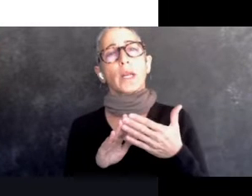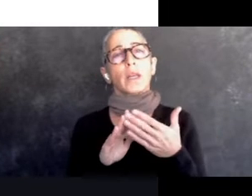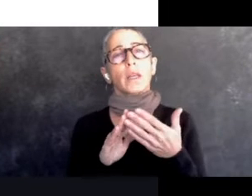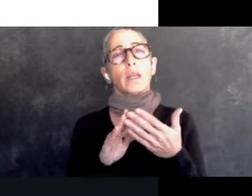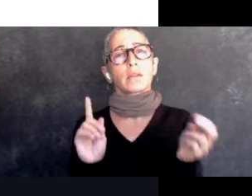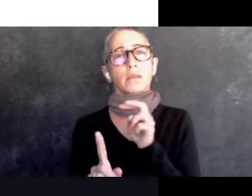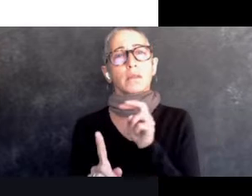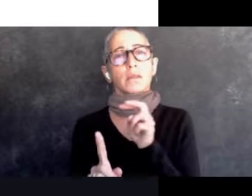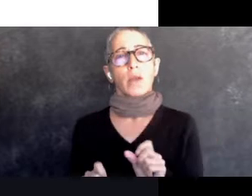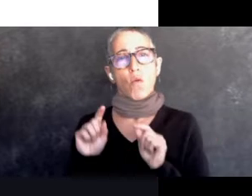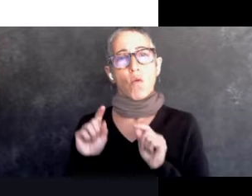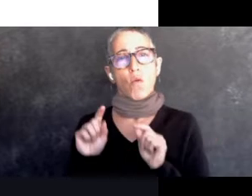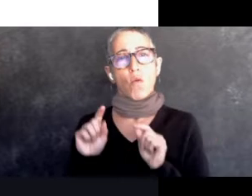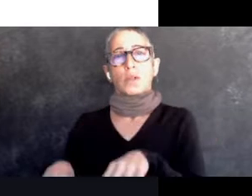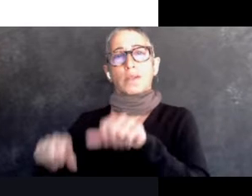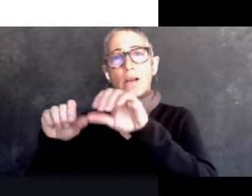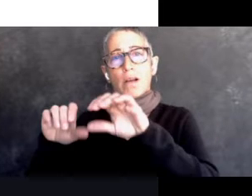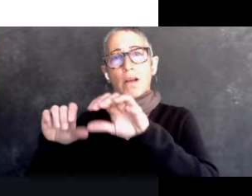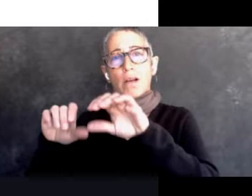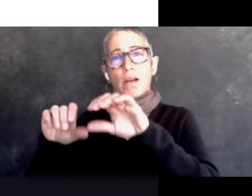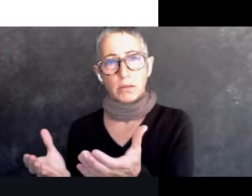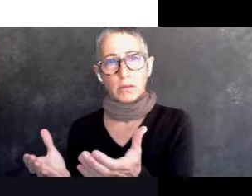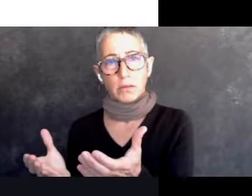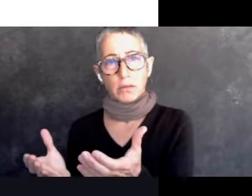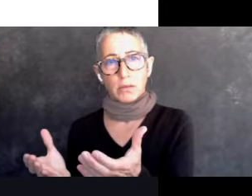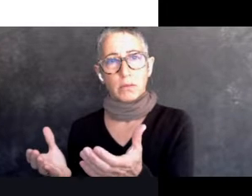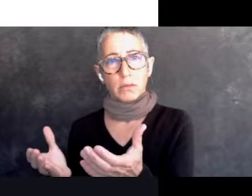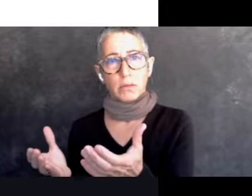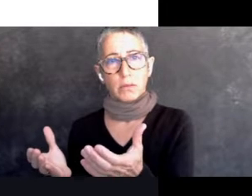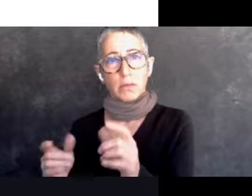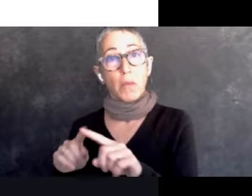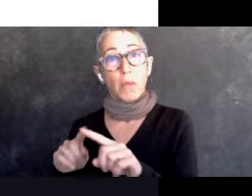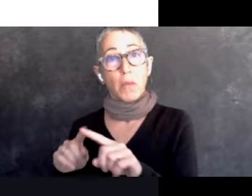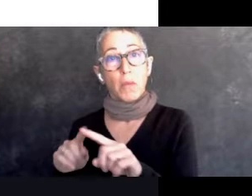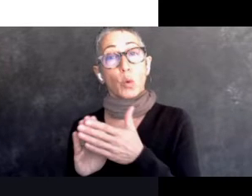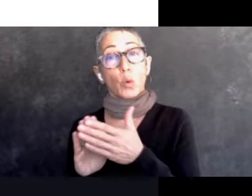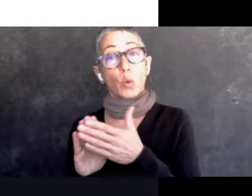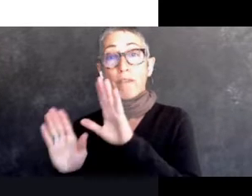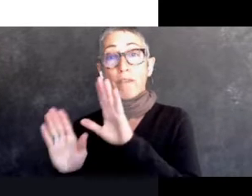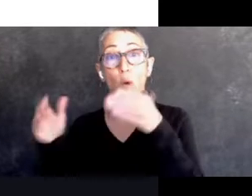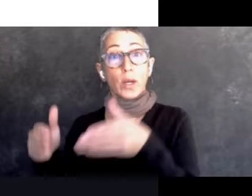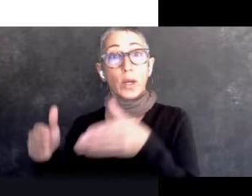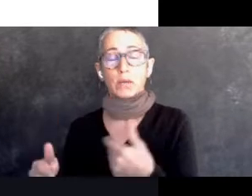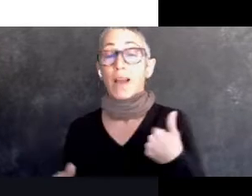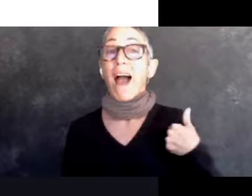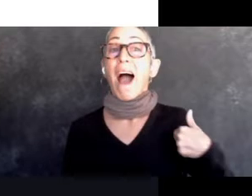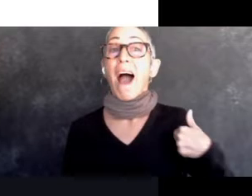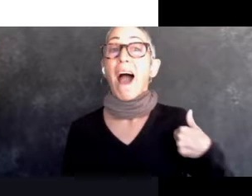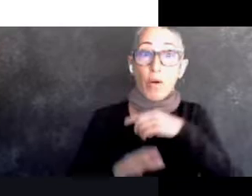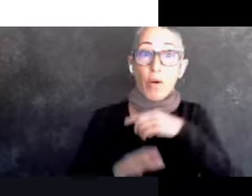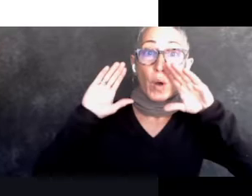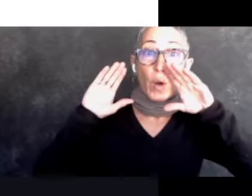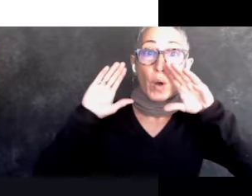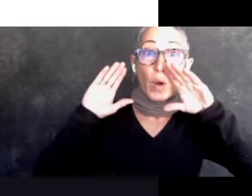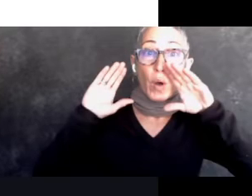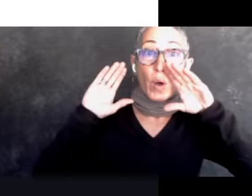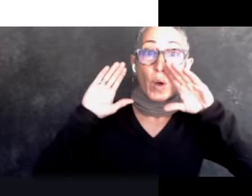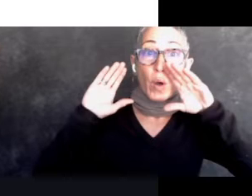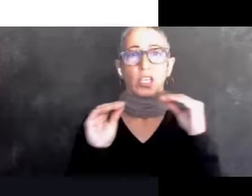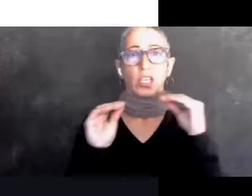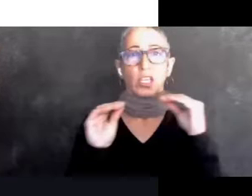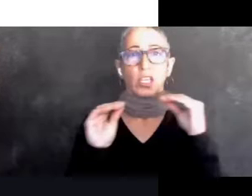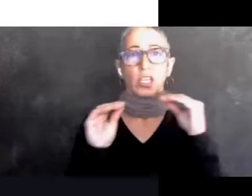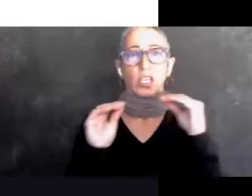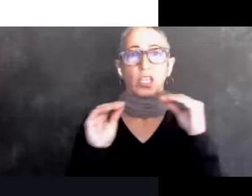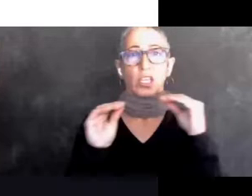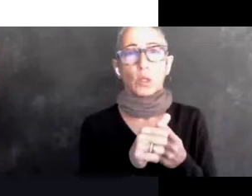classes, but that's not their focus. That's not their front focus. And our front focus has always been education first with the food coming